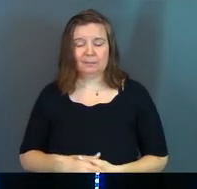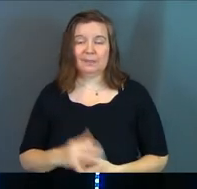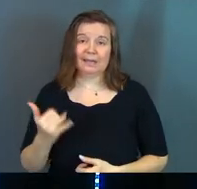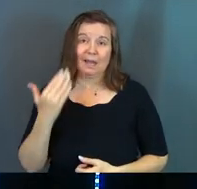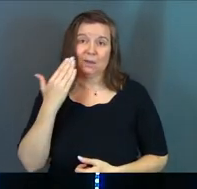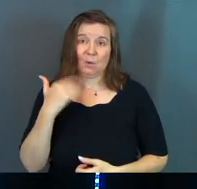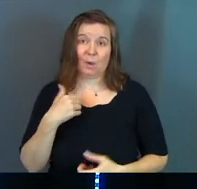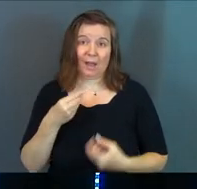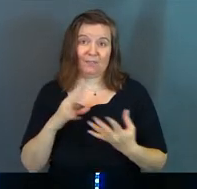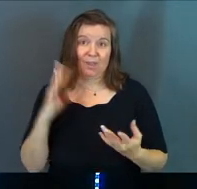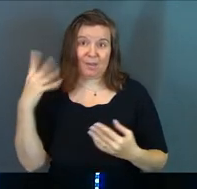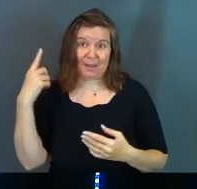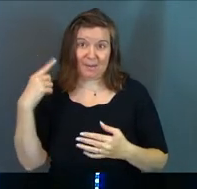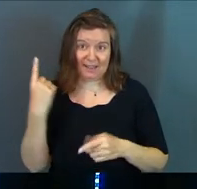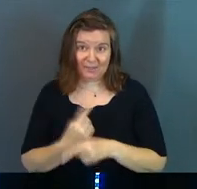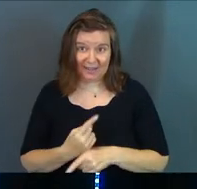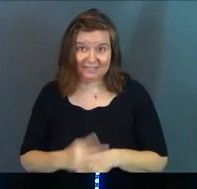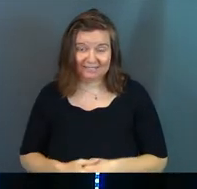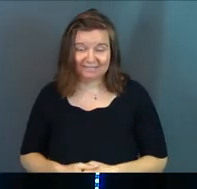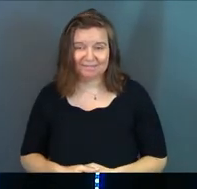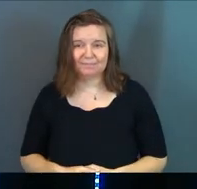Now you know I've lost my mind, right?